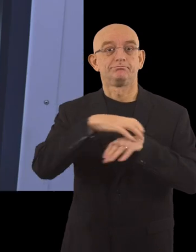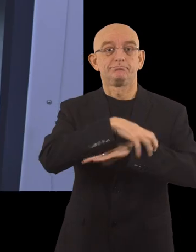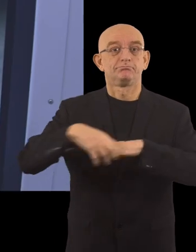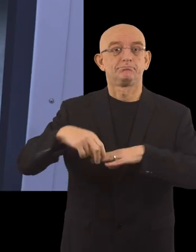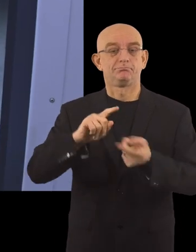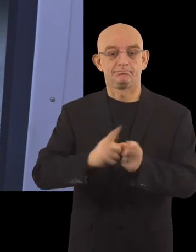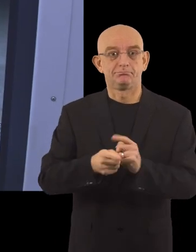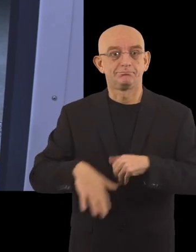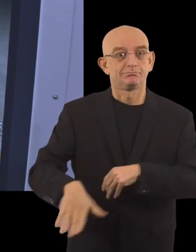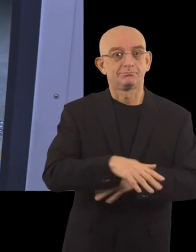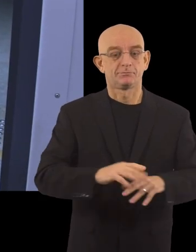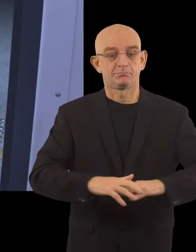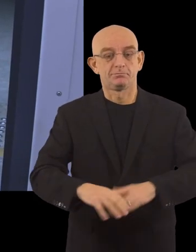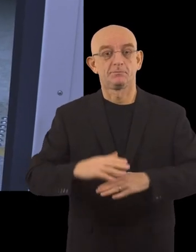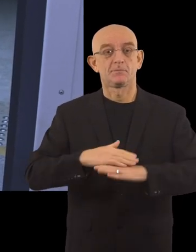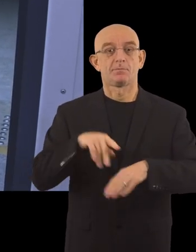wheelchairs.